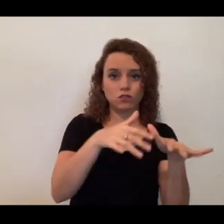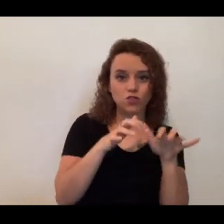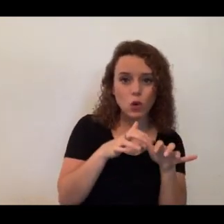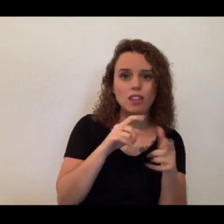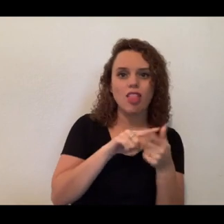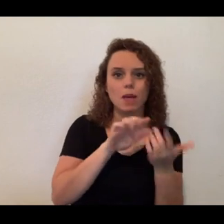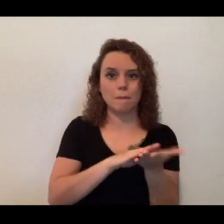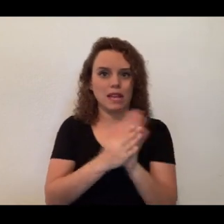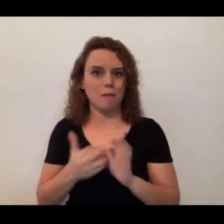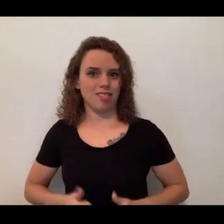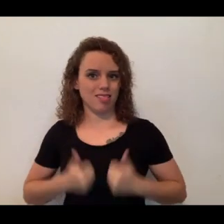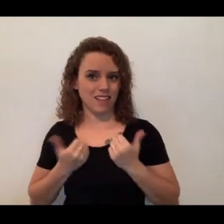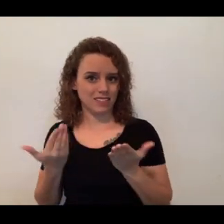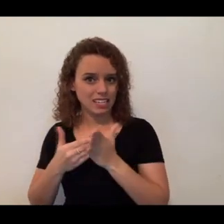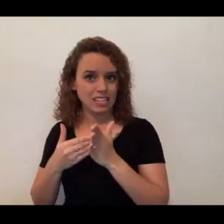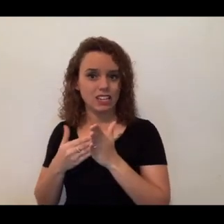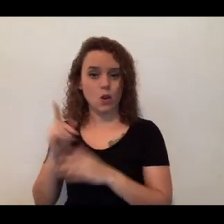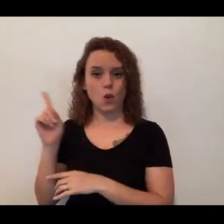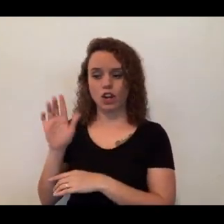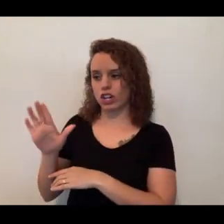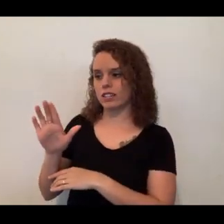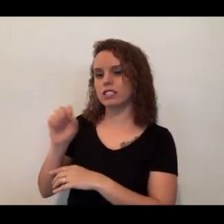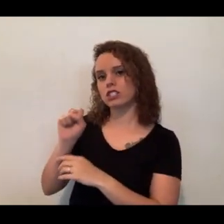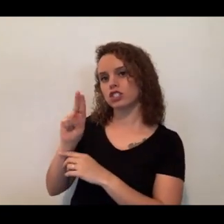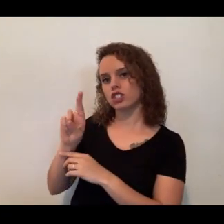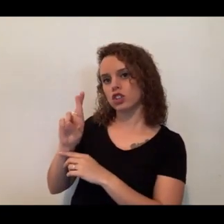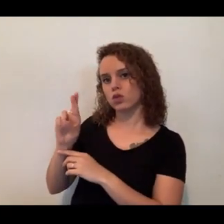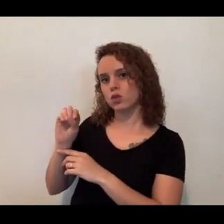in her surrogate mother, who lived here at the zoo as well.